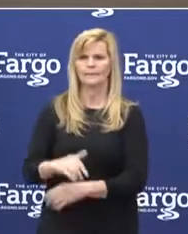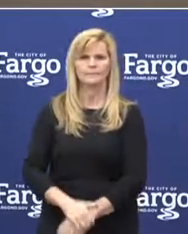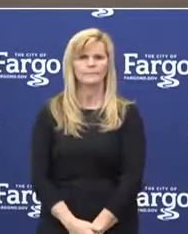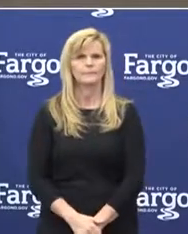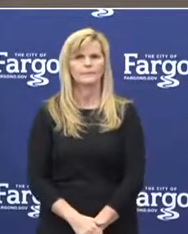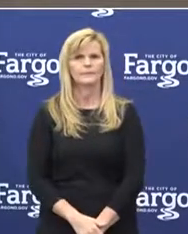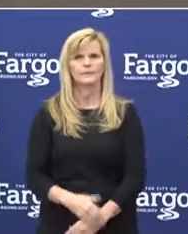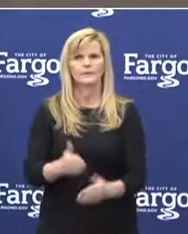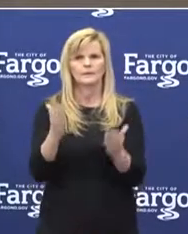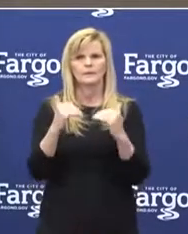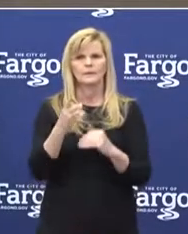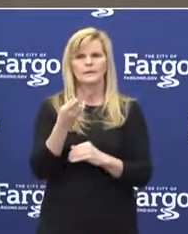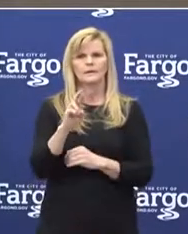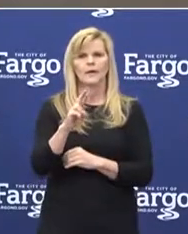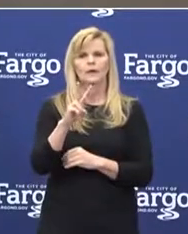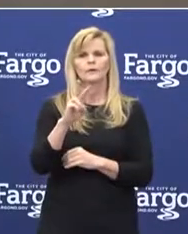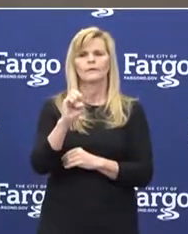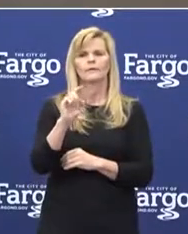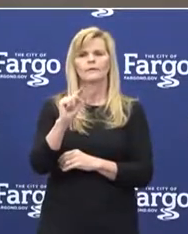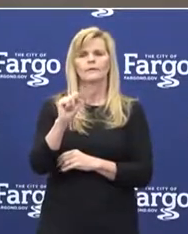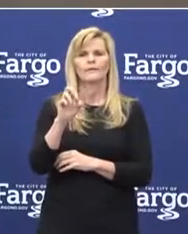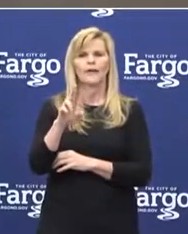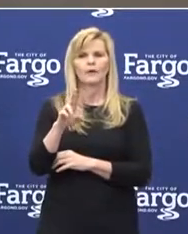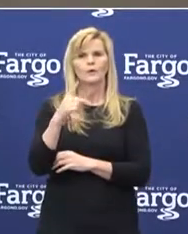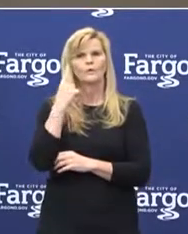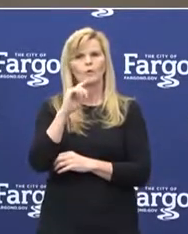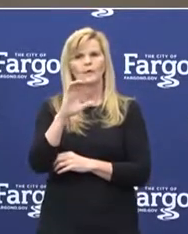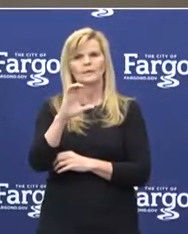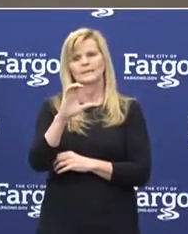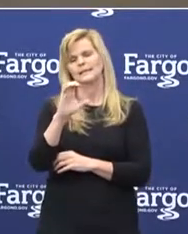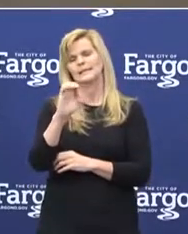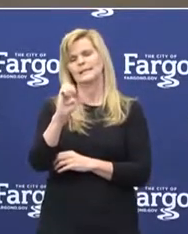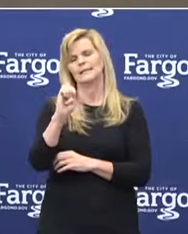Dr. Rich Vetter, CMO for Ascension.